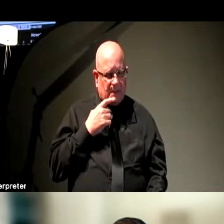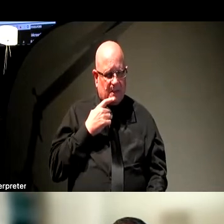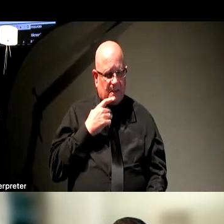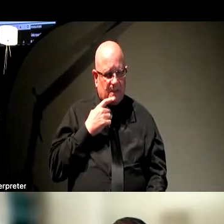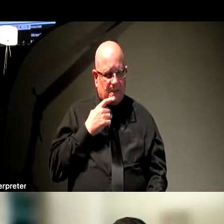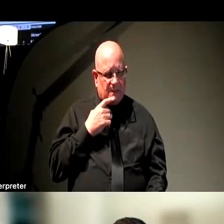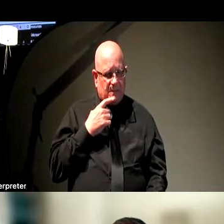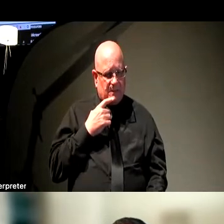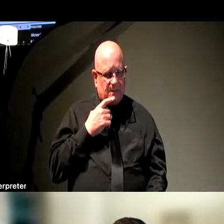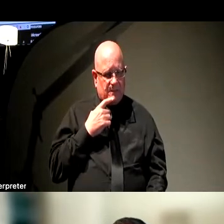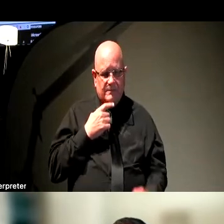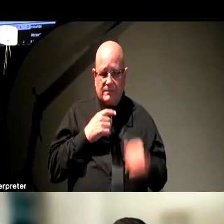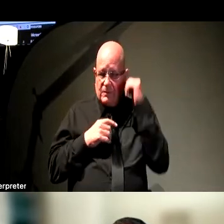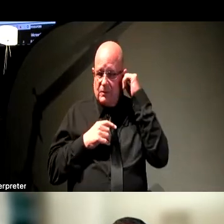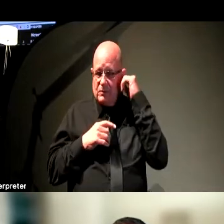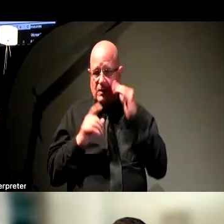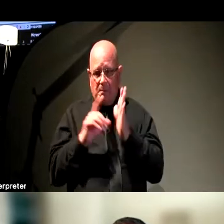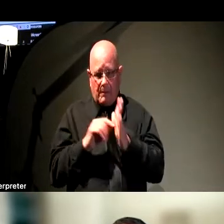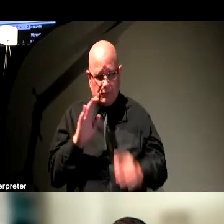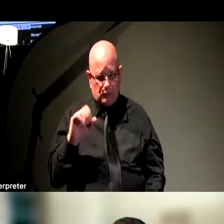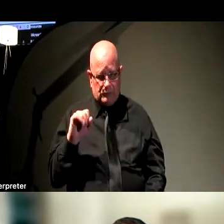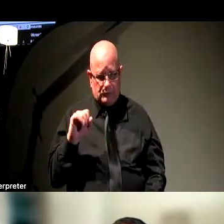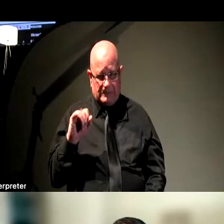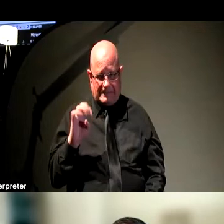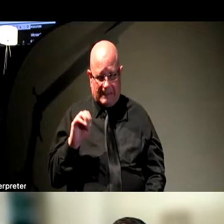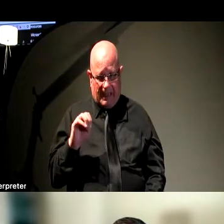on your site. If someone could jump in.